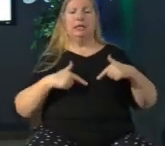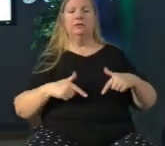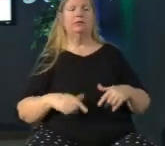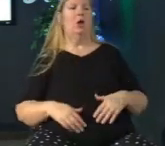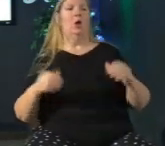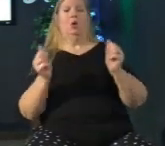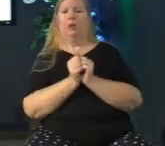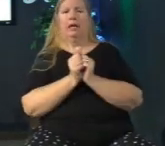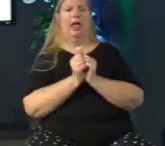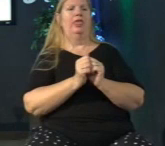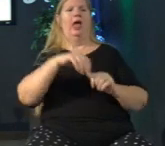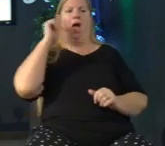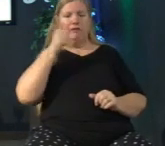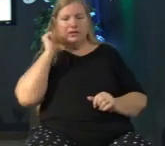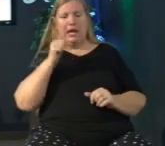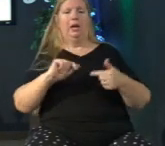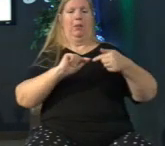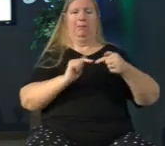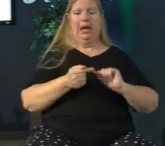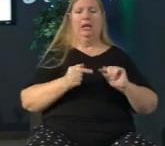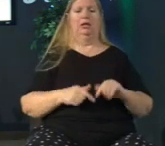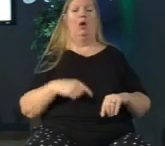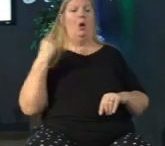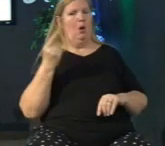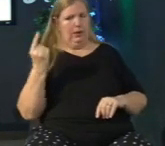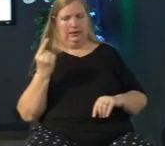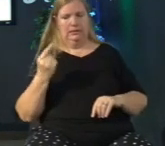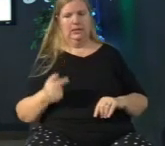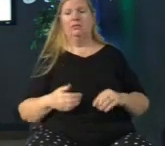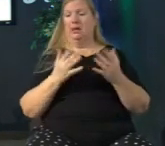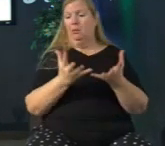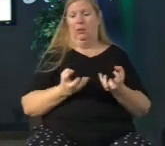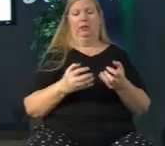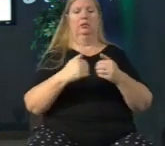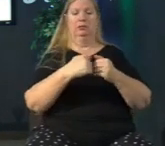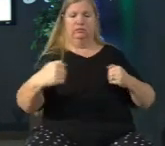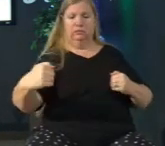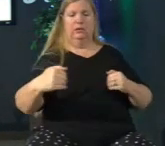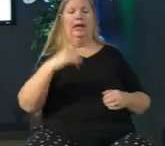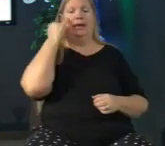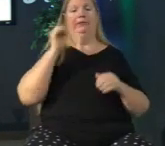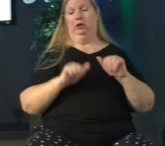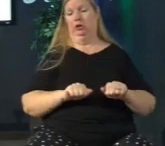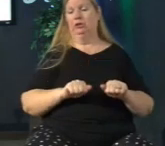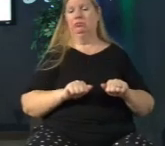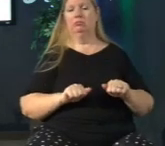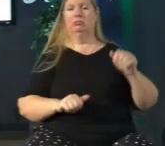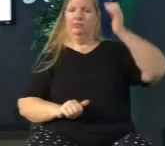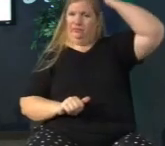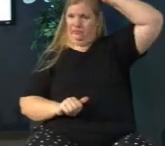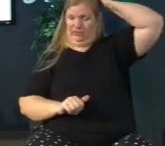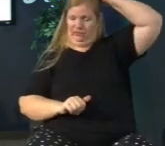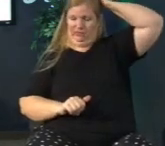carrying this pain with them would like to avoid it if they could and when they